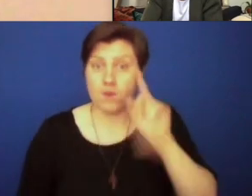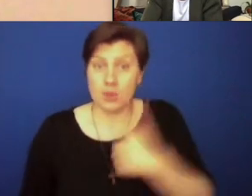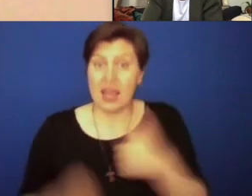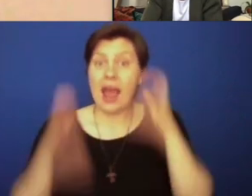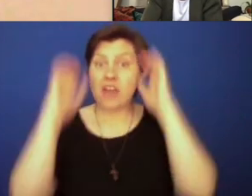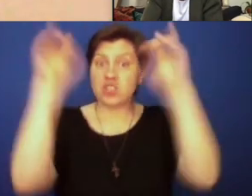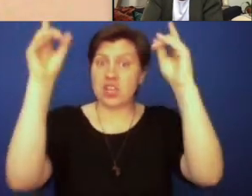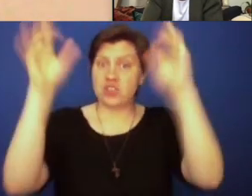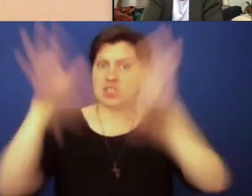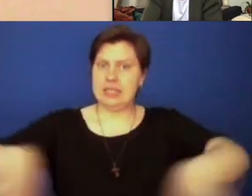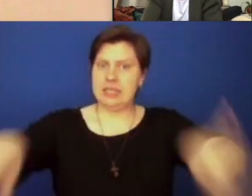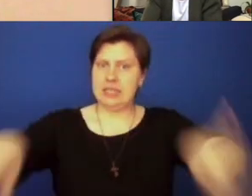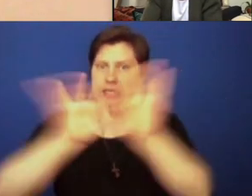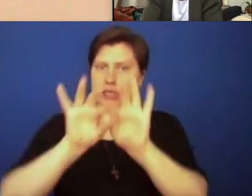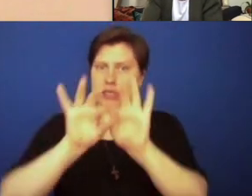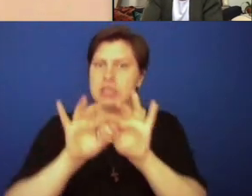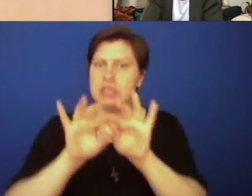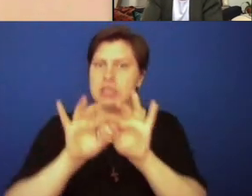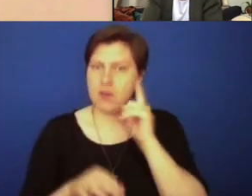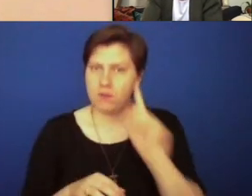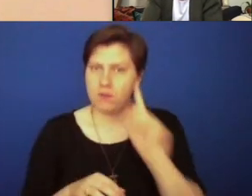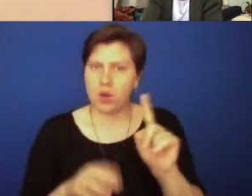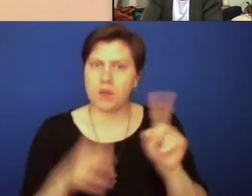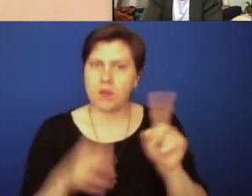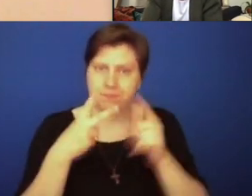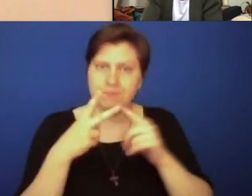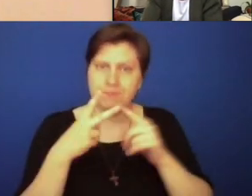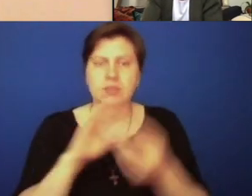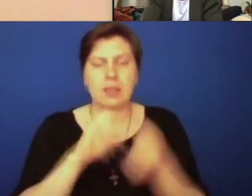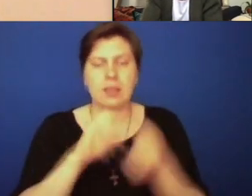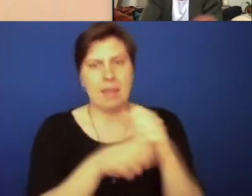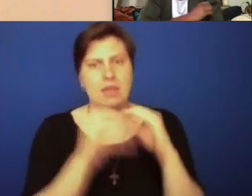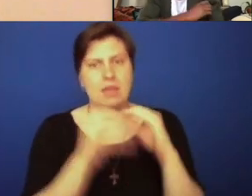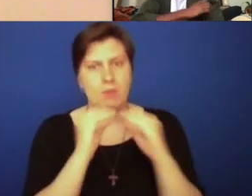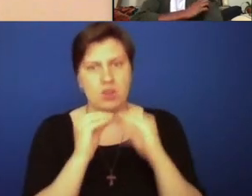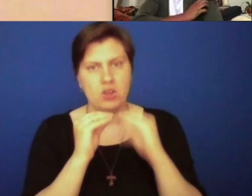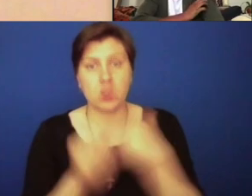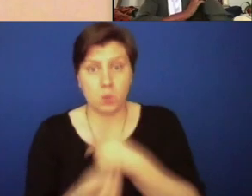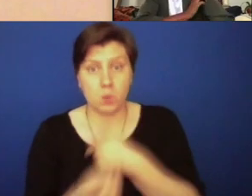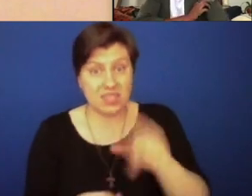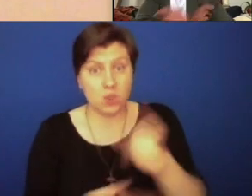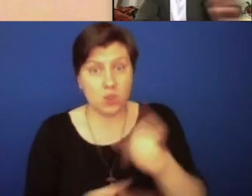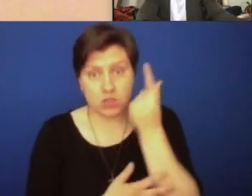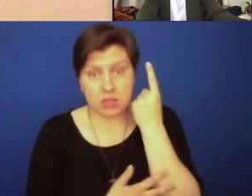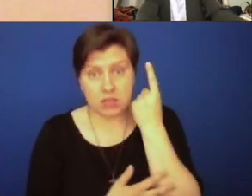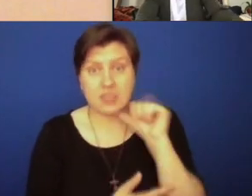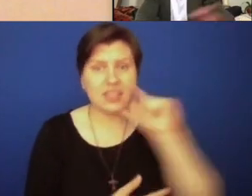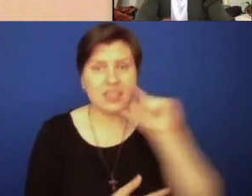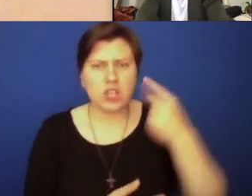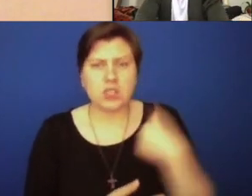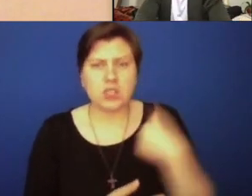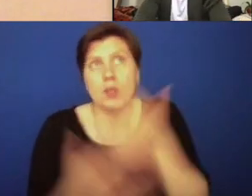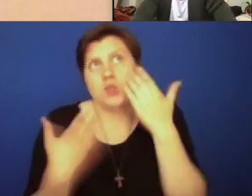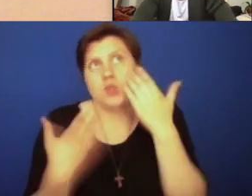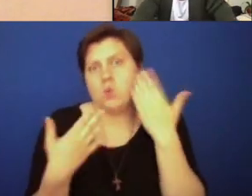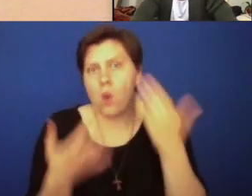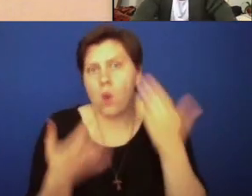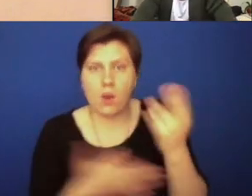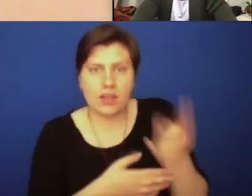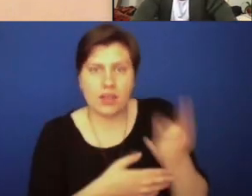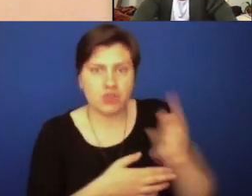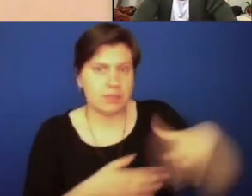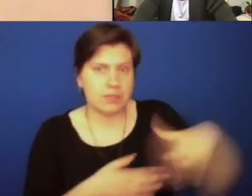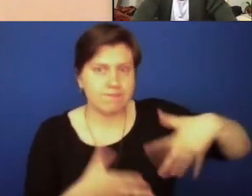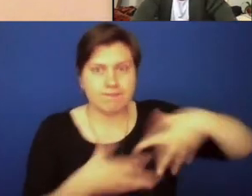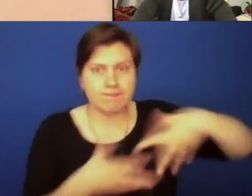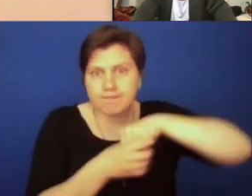absolutely key for us in terms of making reparation because we need to understand it. It's not simply that we don't know this history, that it's not